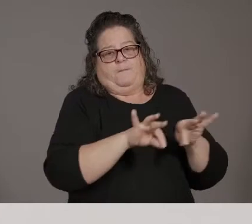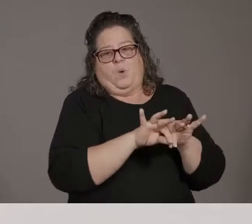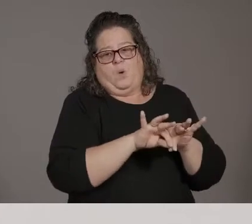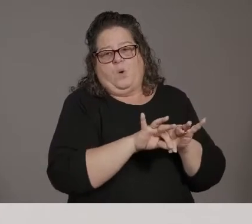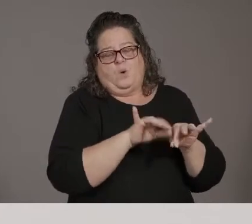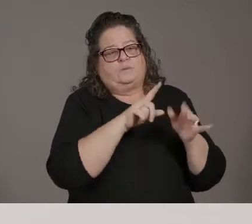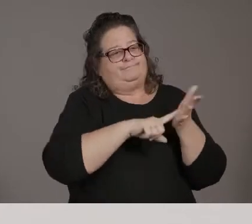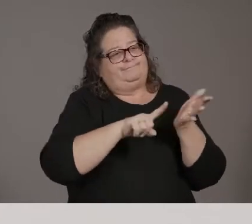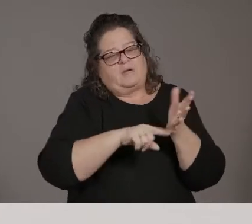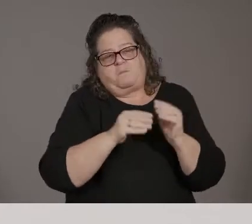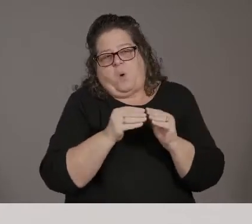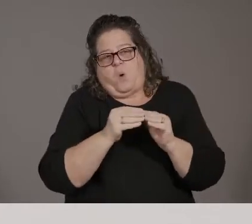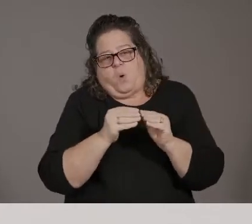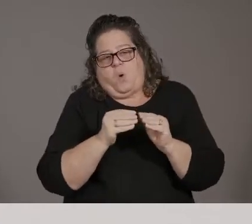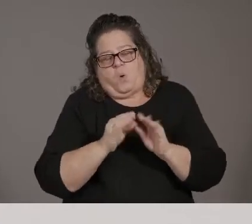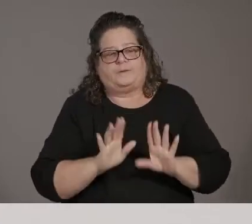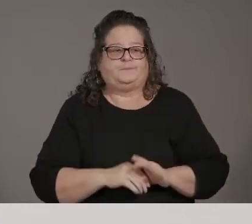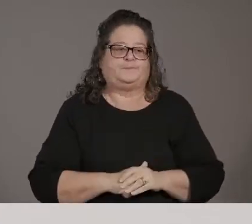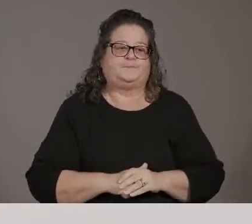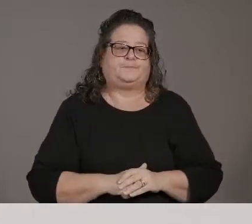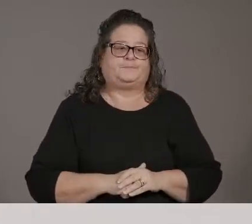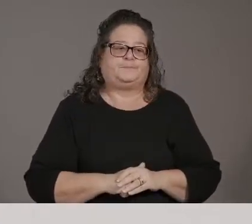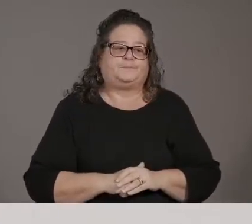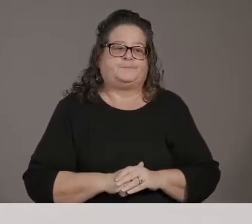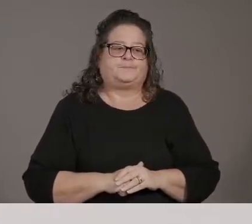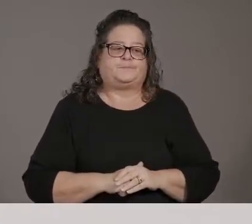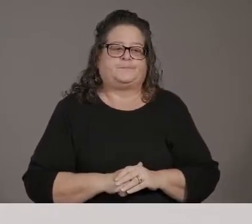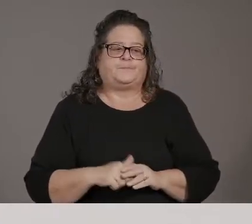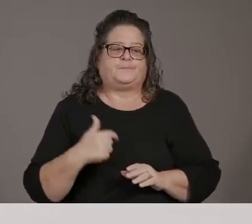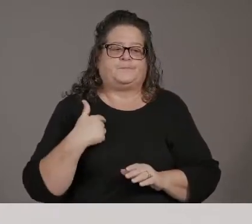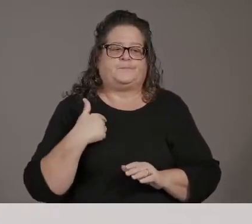welcome. Next. I hope I pronounced it right this time. Kiara.